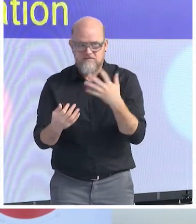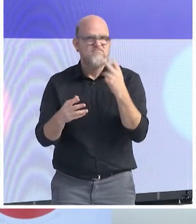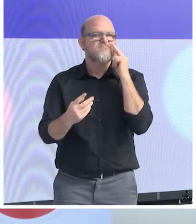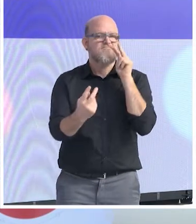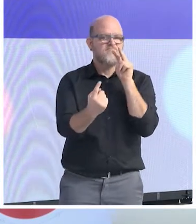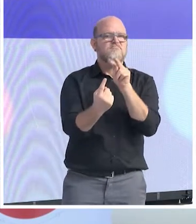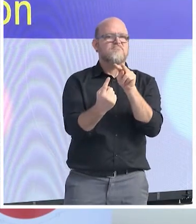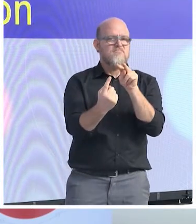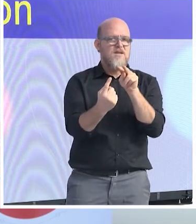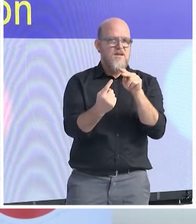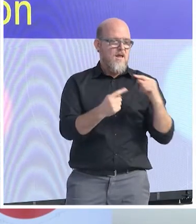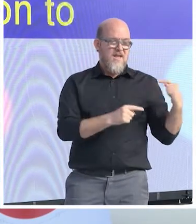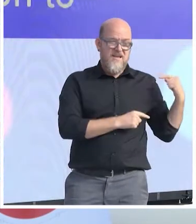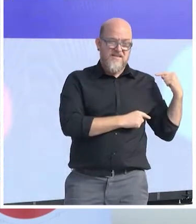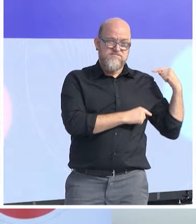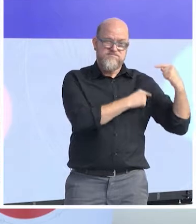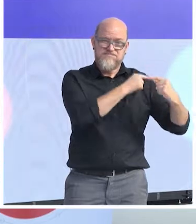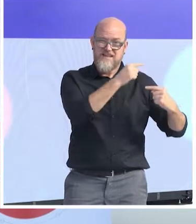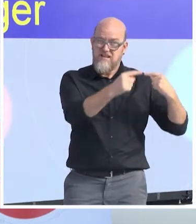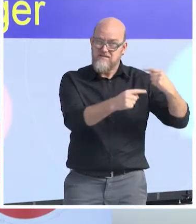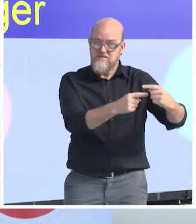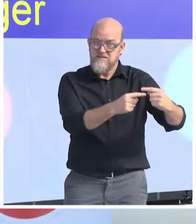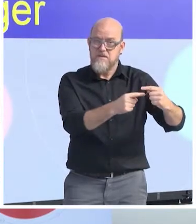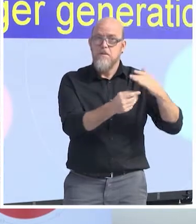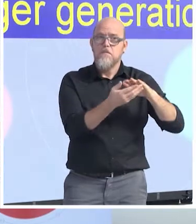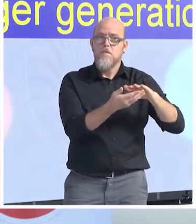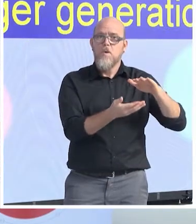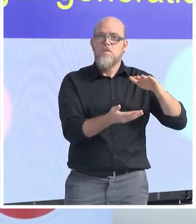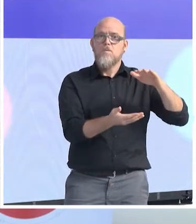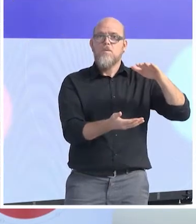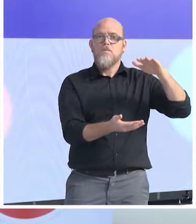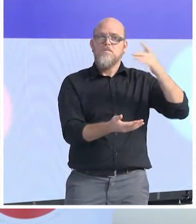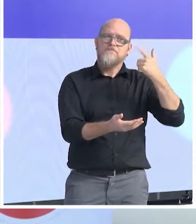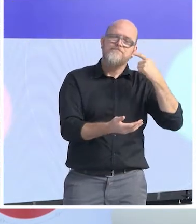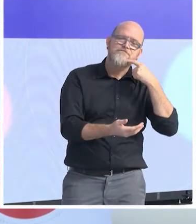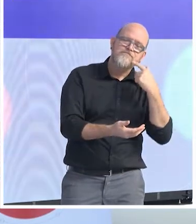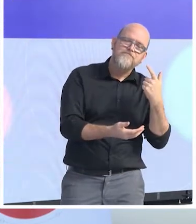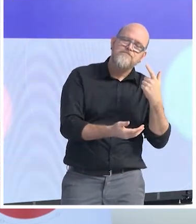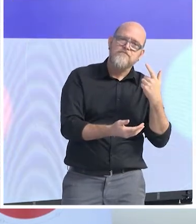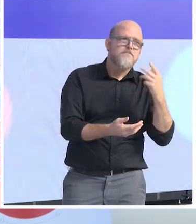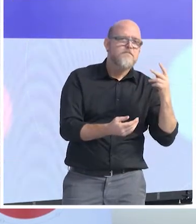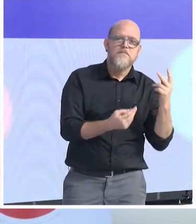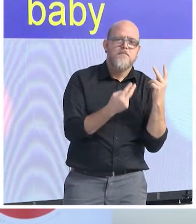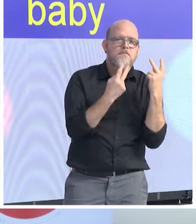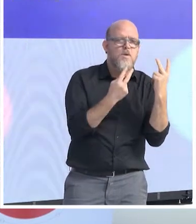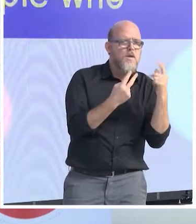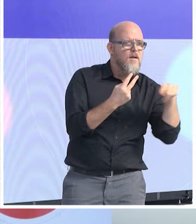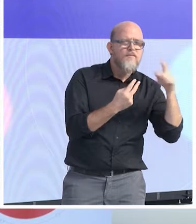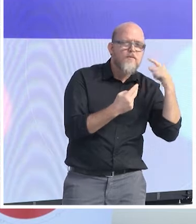to rights is not the younger generation, but still basically is the baby boomer generation, people who are now in their 60s.